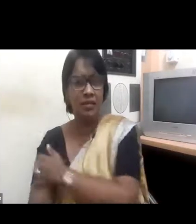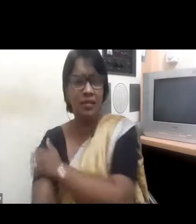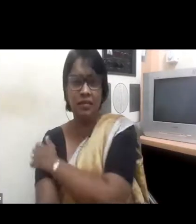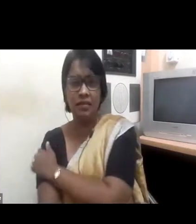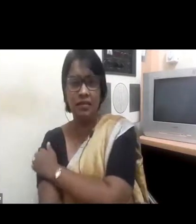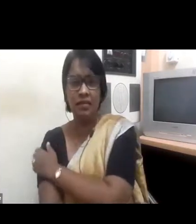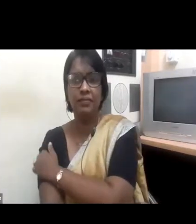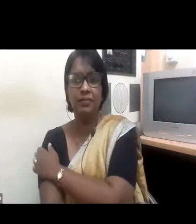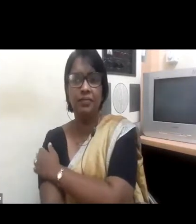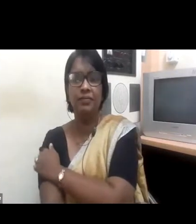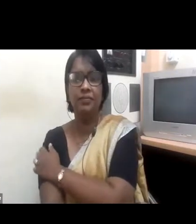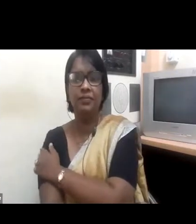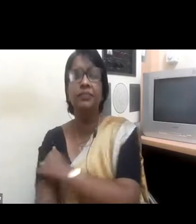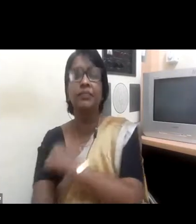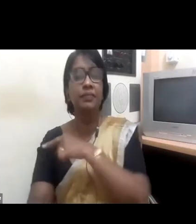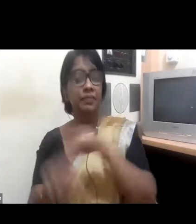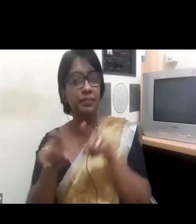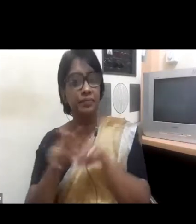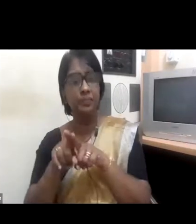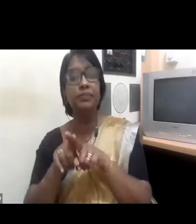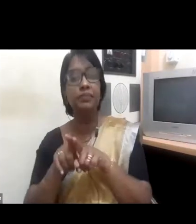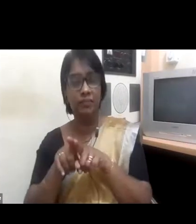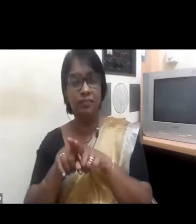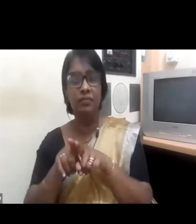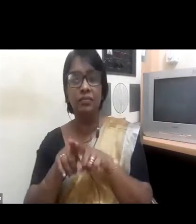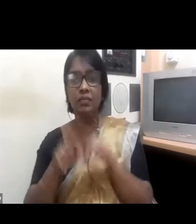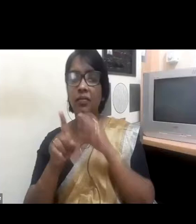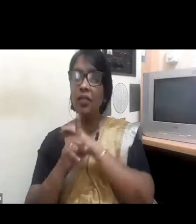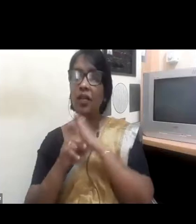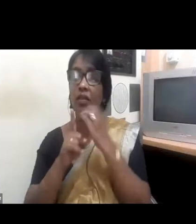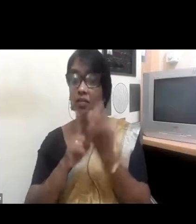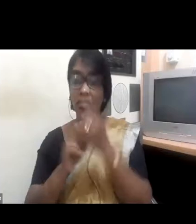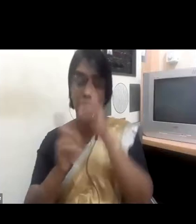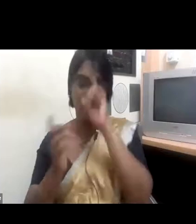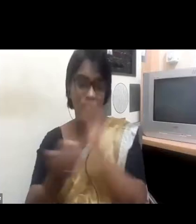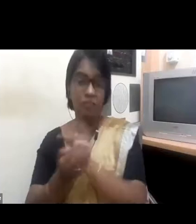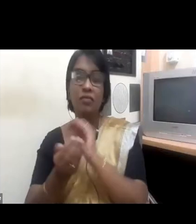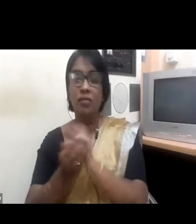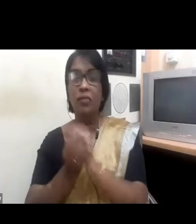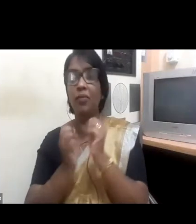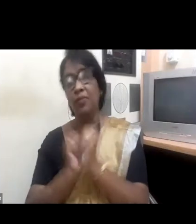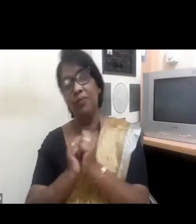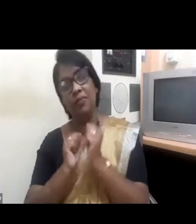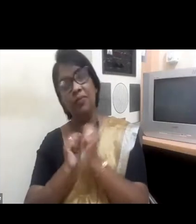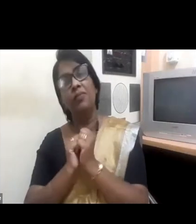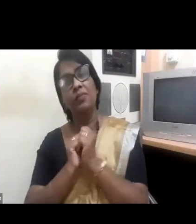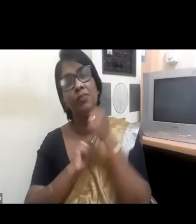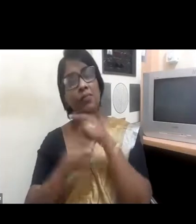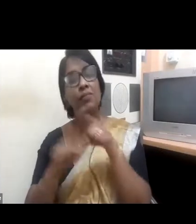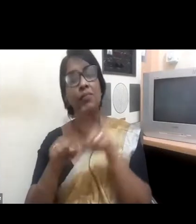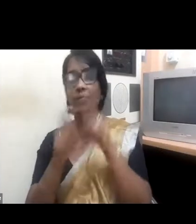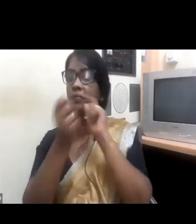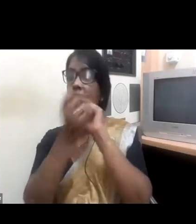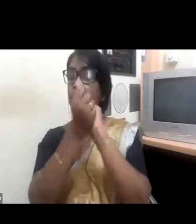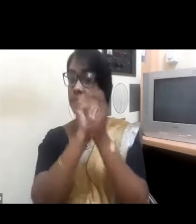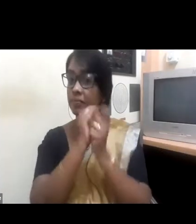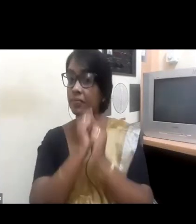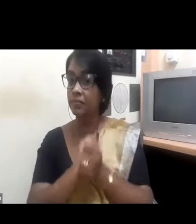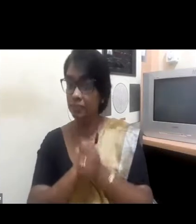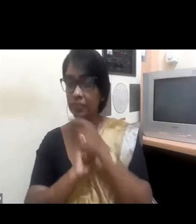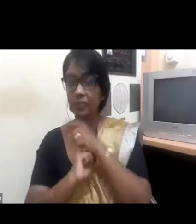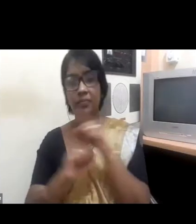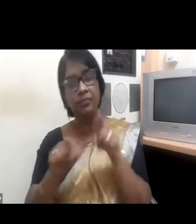jealousy or whatever you want to call it will change. If that changes, I think we will have more very capable